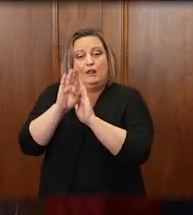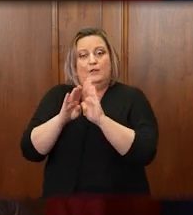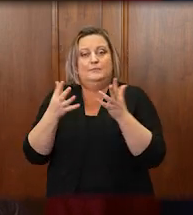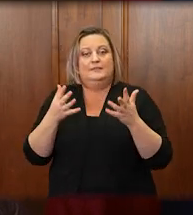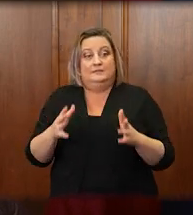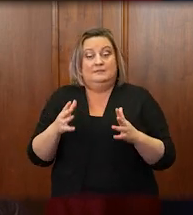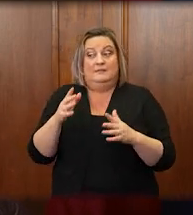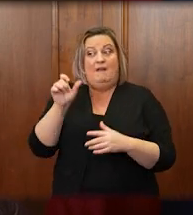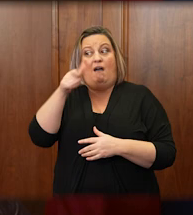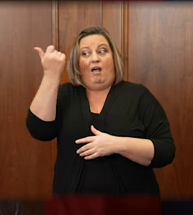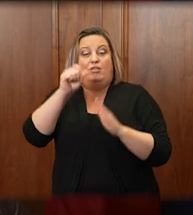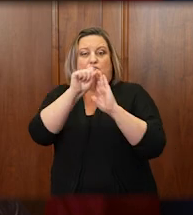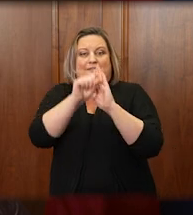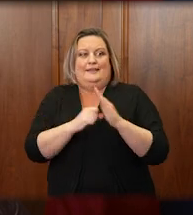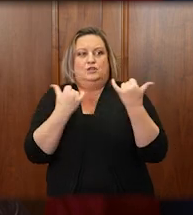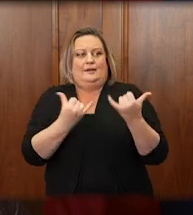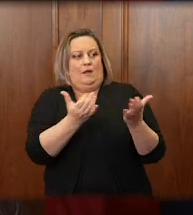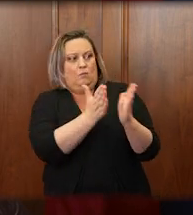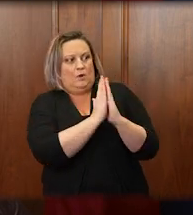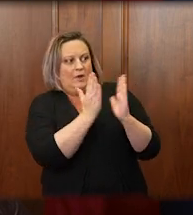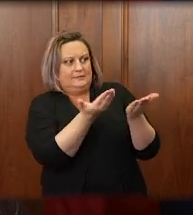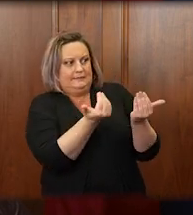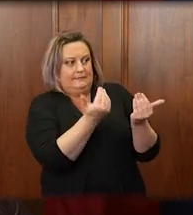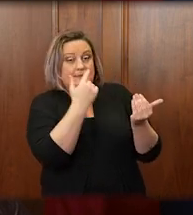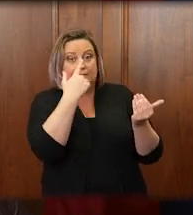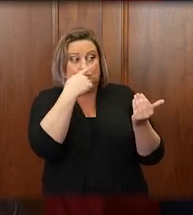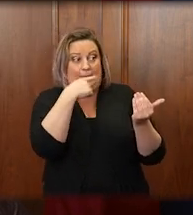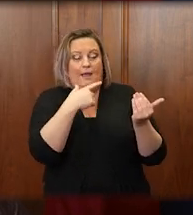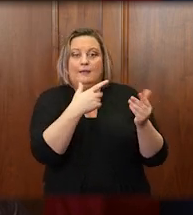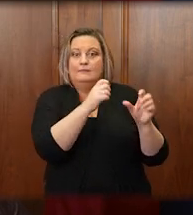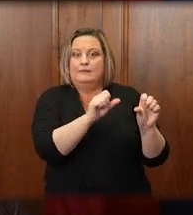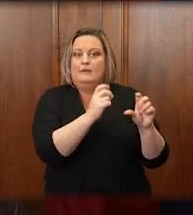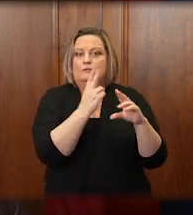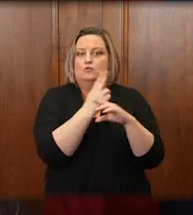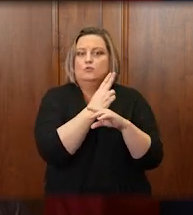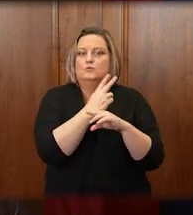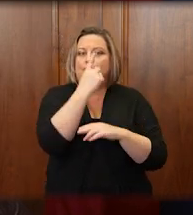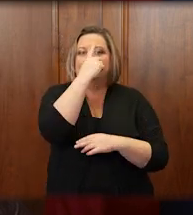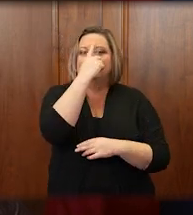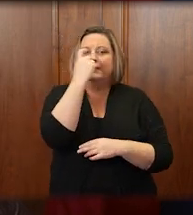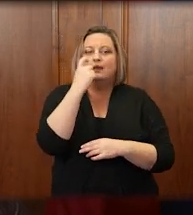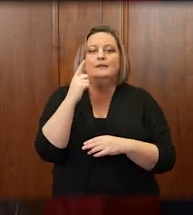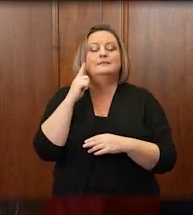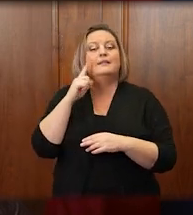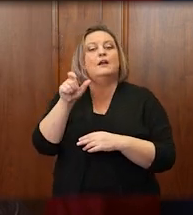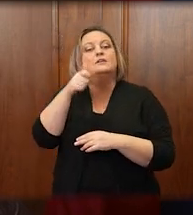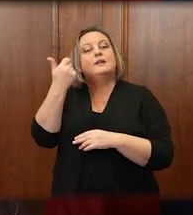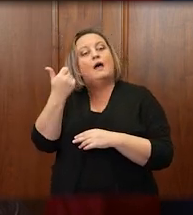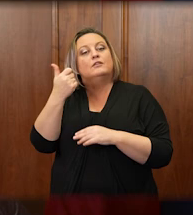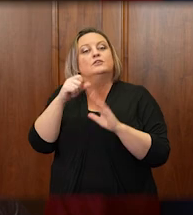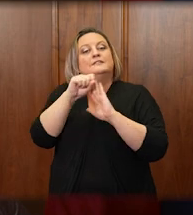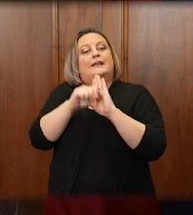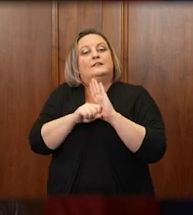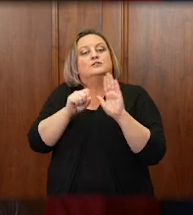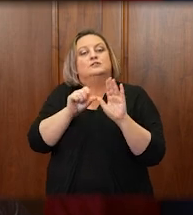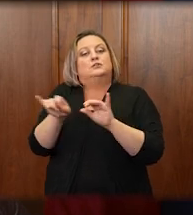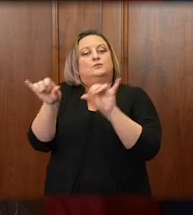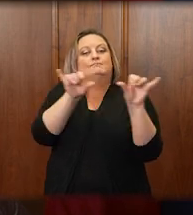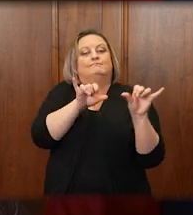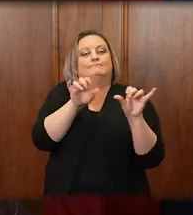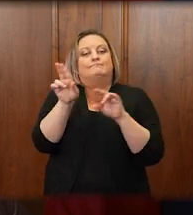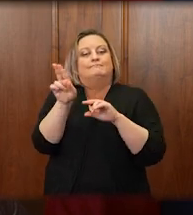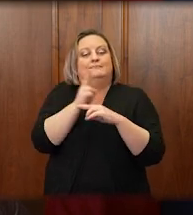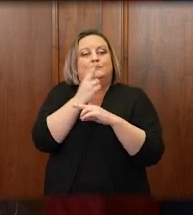requested by other states who are planning to use Full Court Enterprise, including Montana, since that